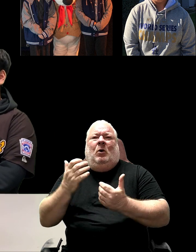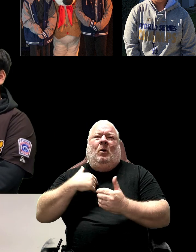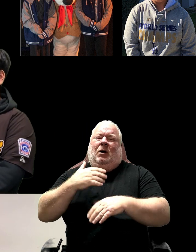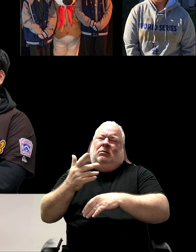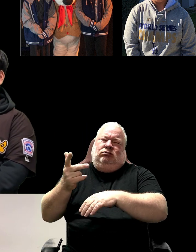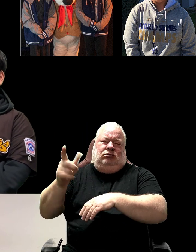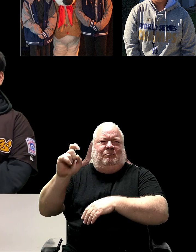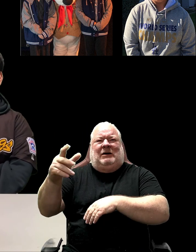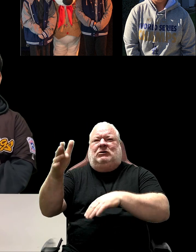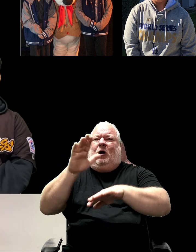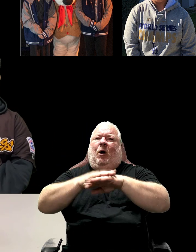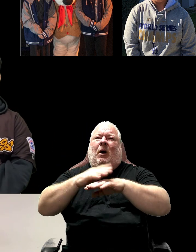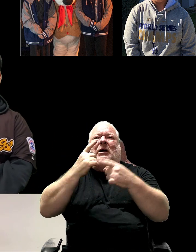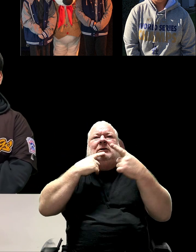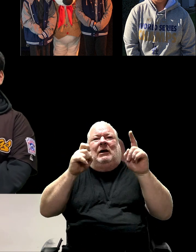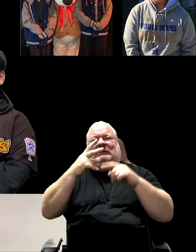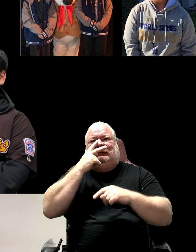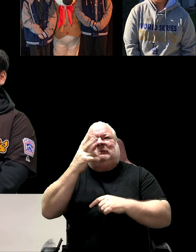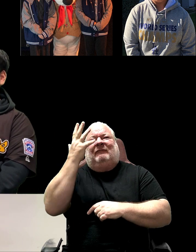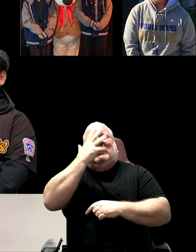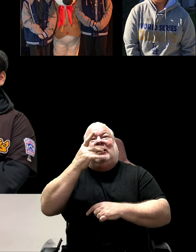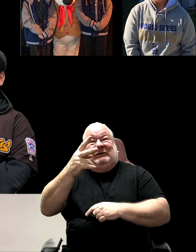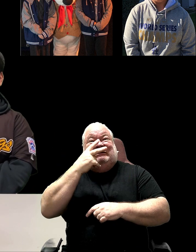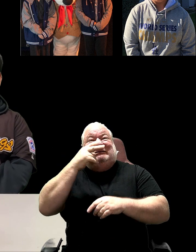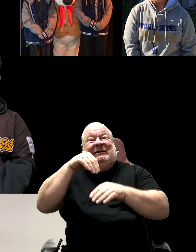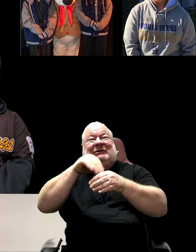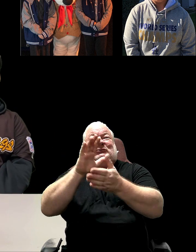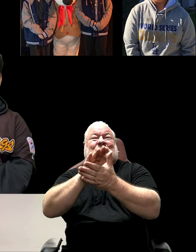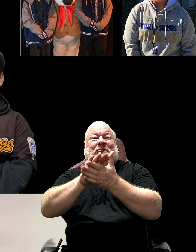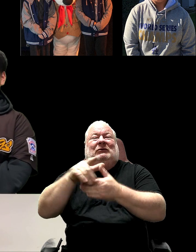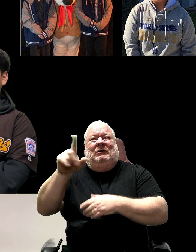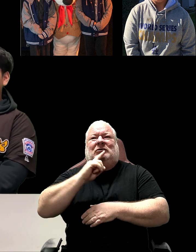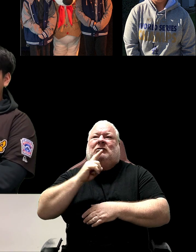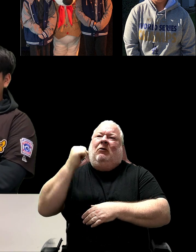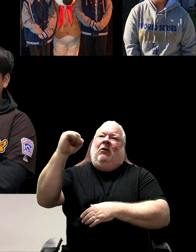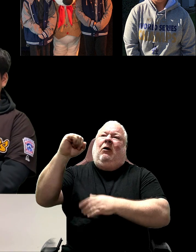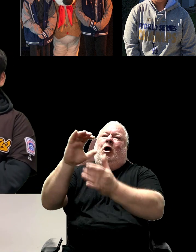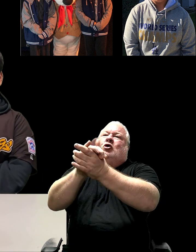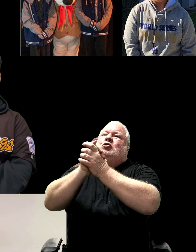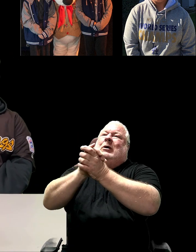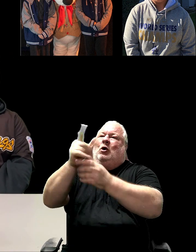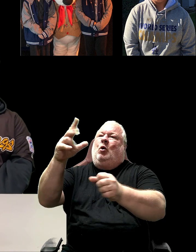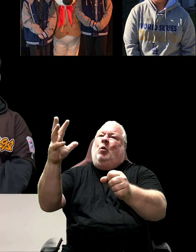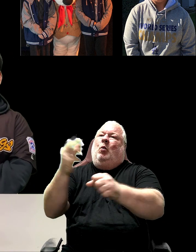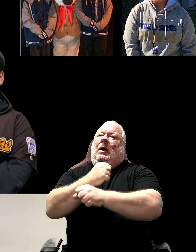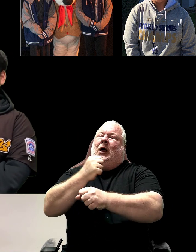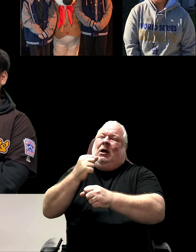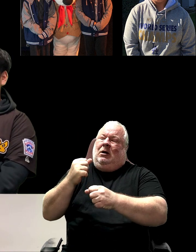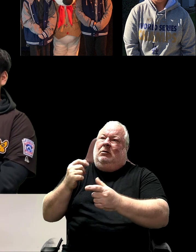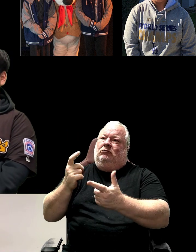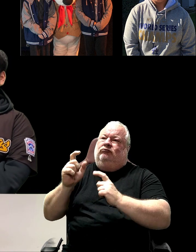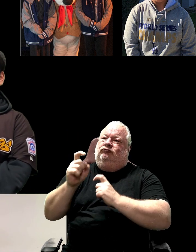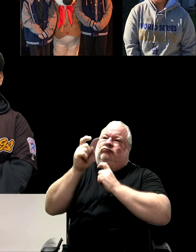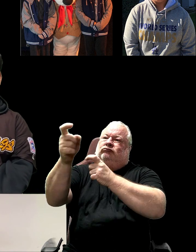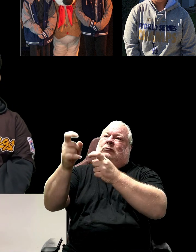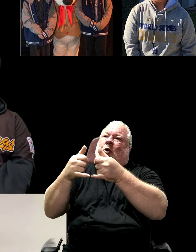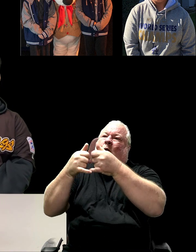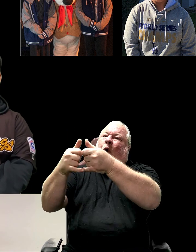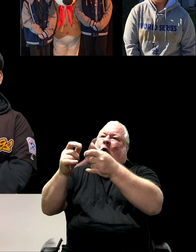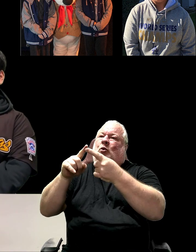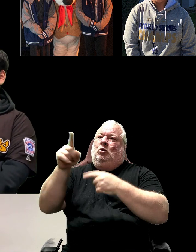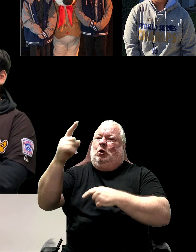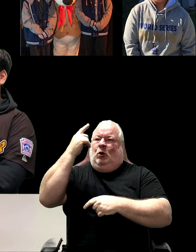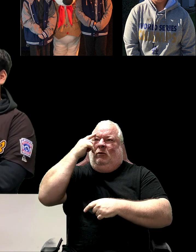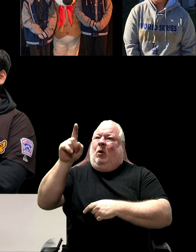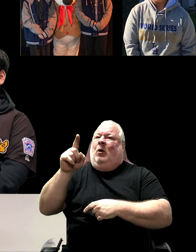morning announcements just so you guys can see their faces. If you see them out there, make sure you tell them congratulations, good job! I'm just going to